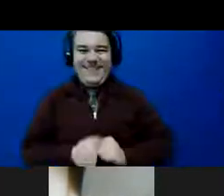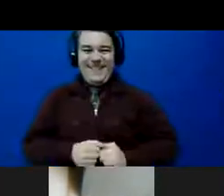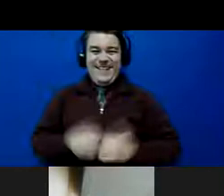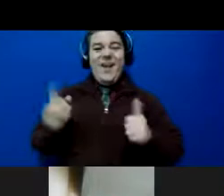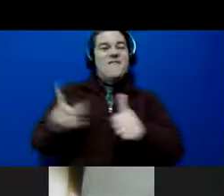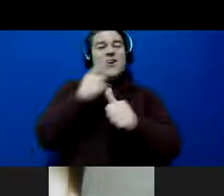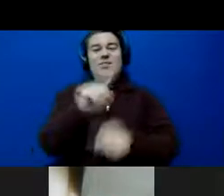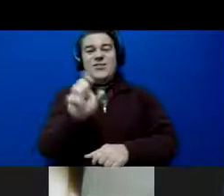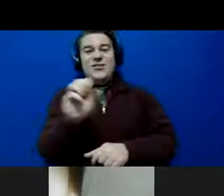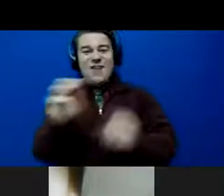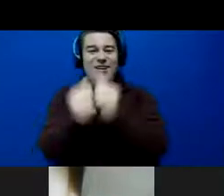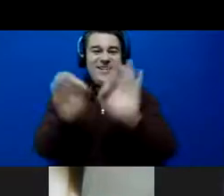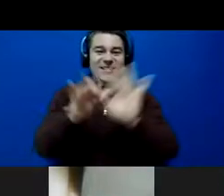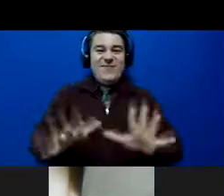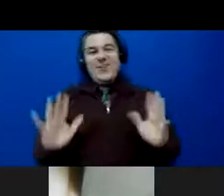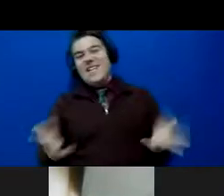Yay.